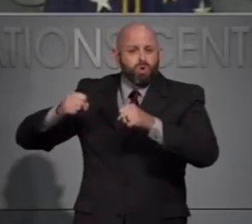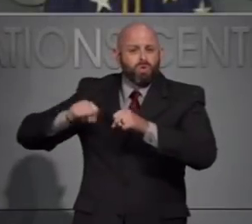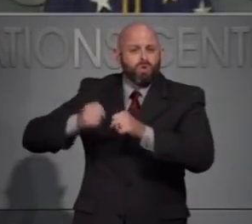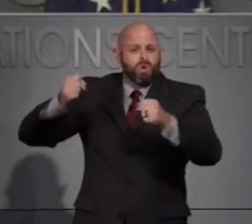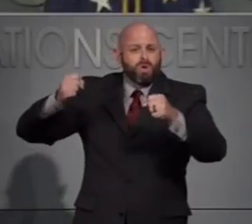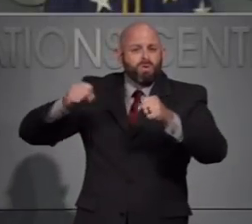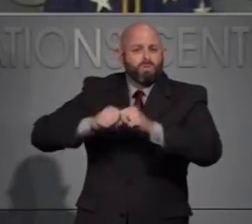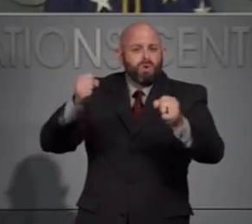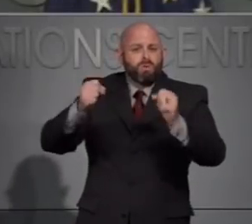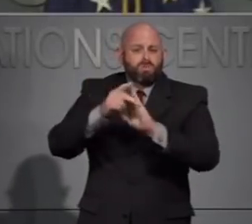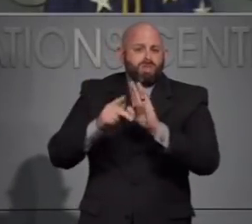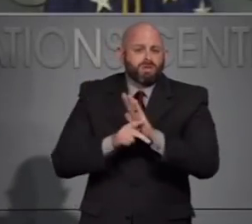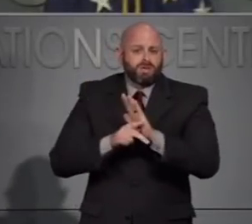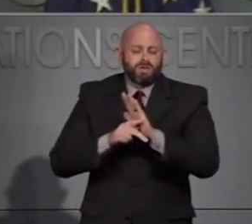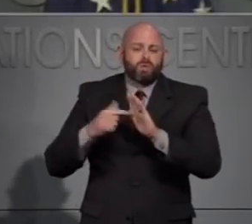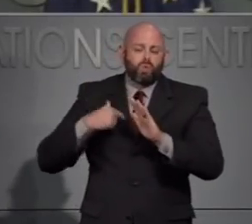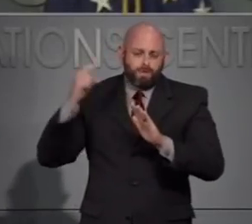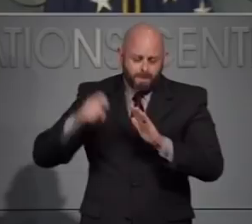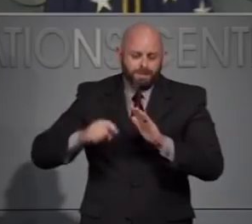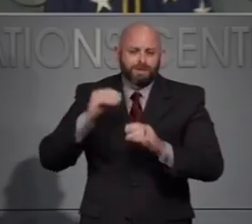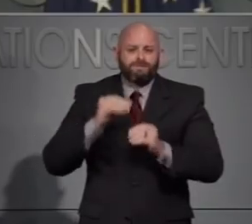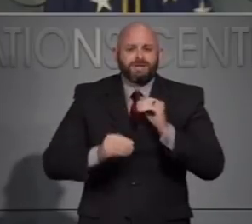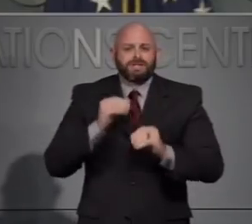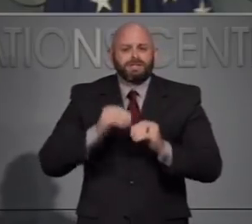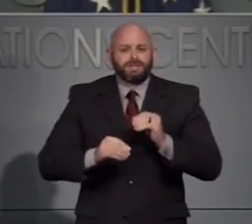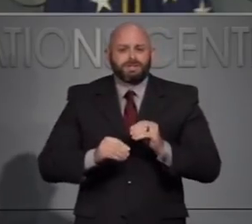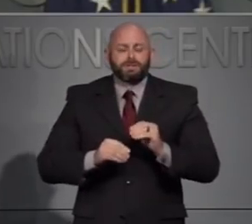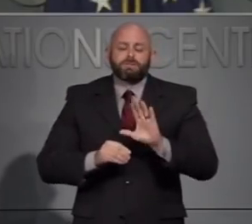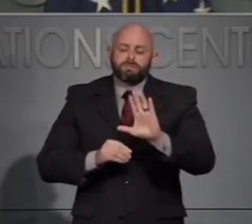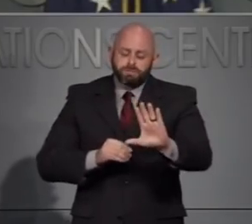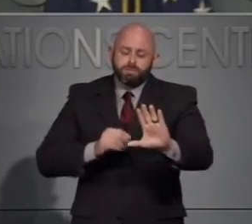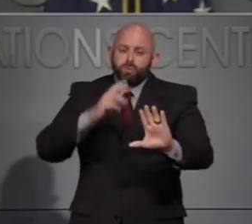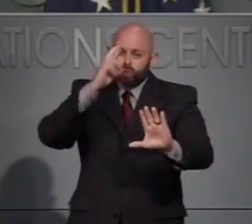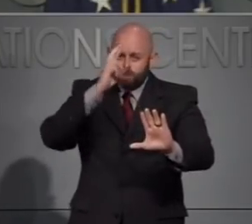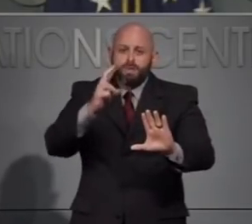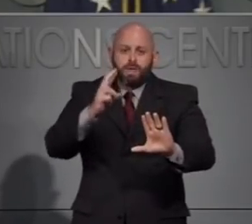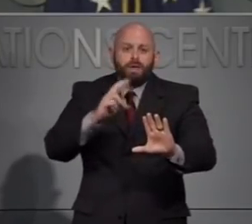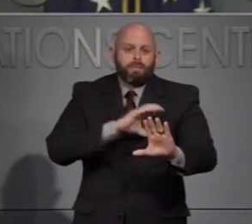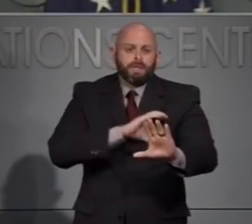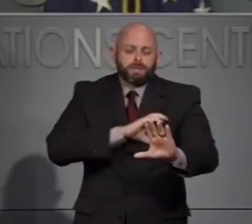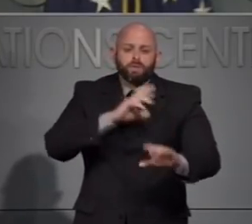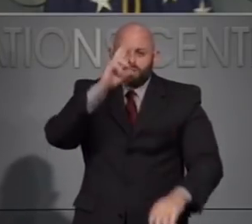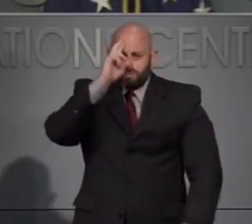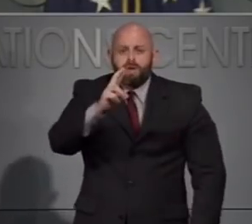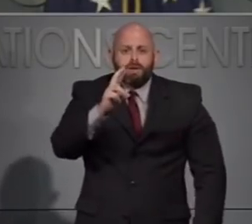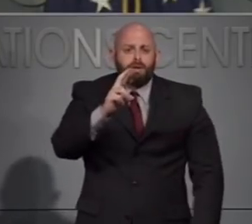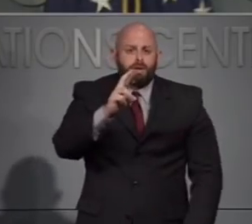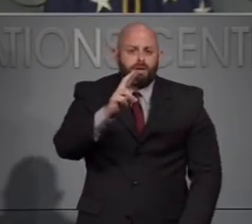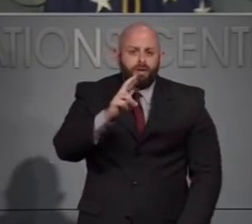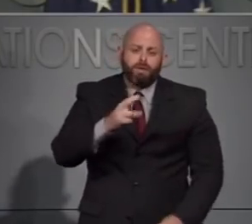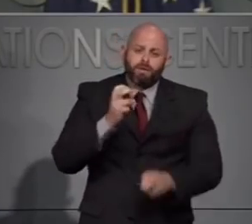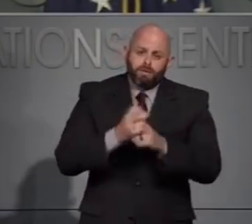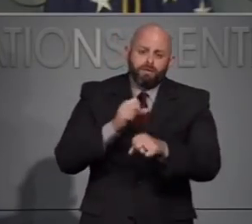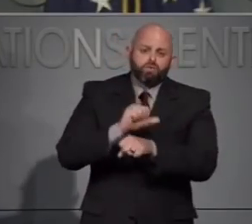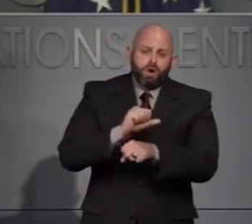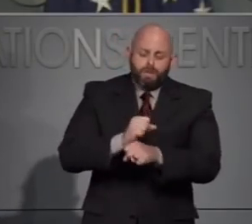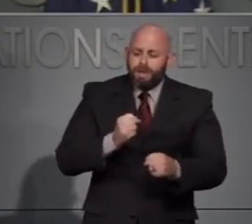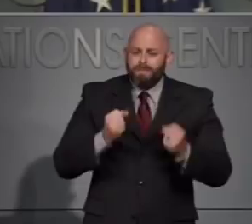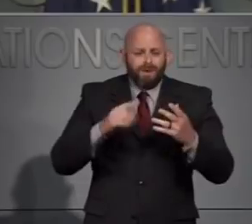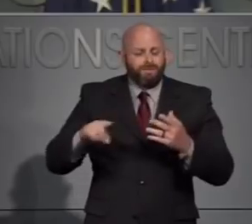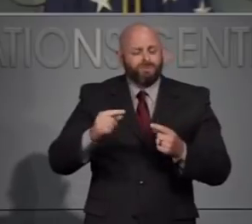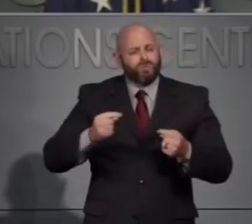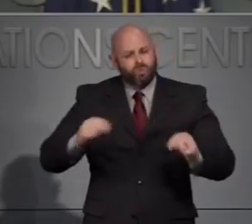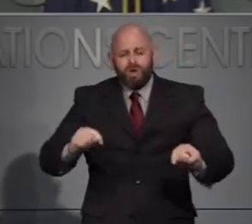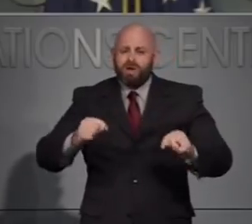Law enforcement officers have a tough job and I'm grateful for so many of them who are doing their best to protect and serve with fairness.